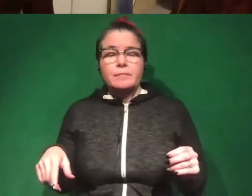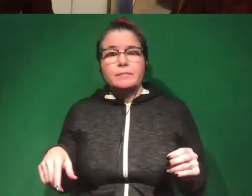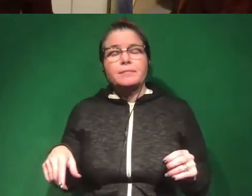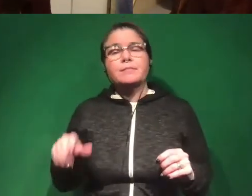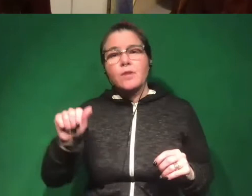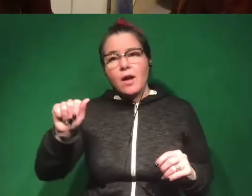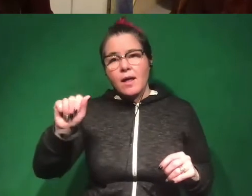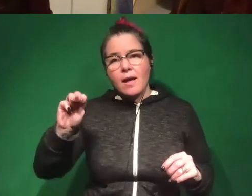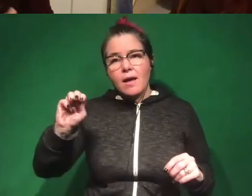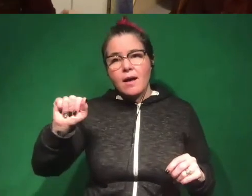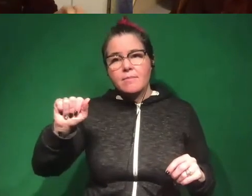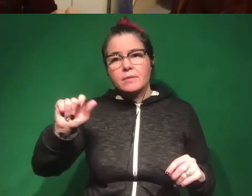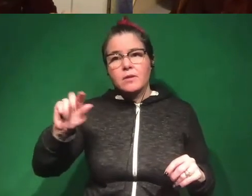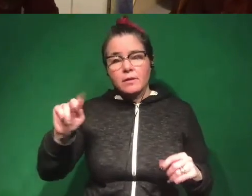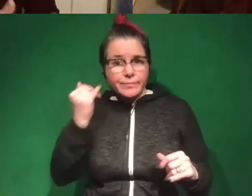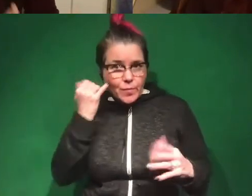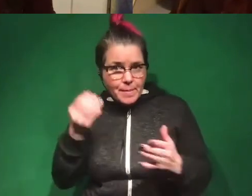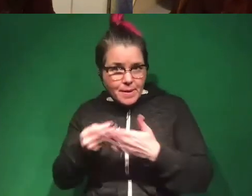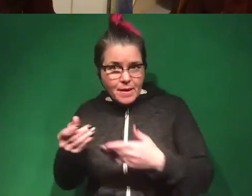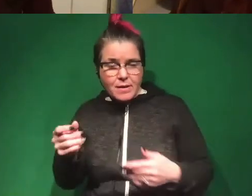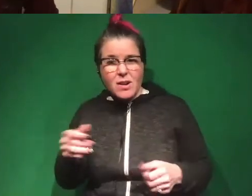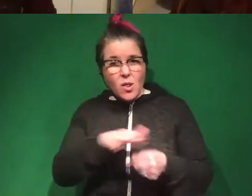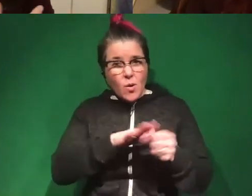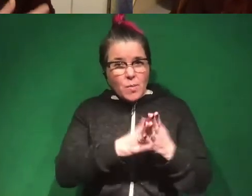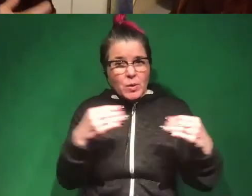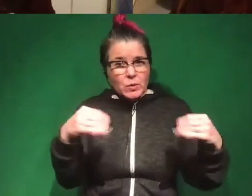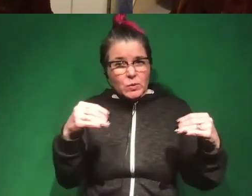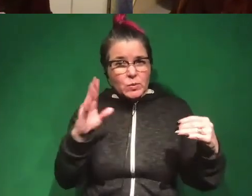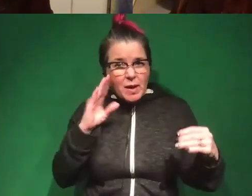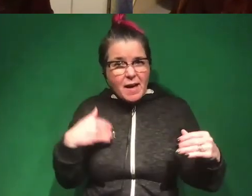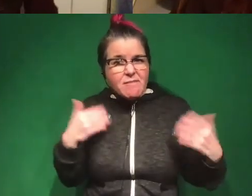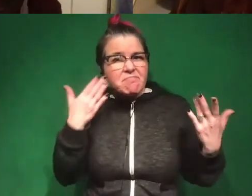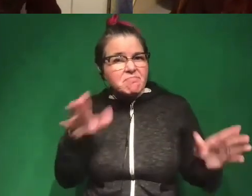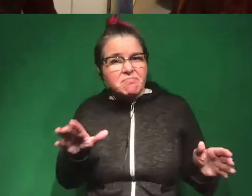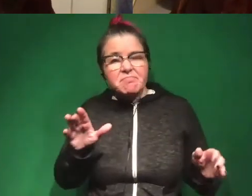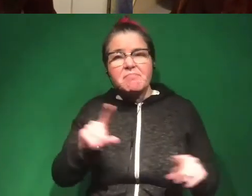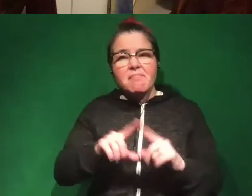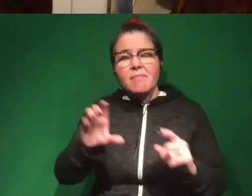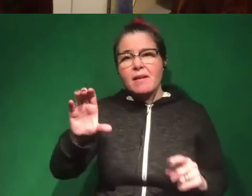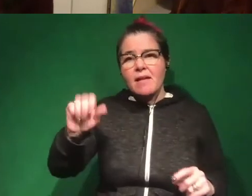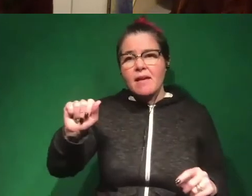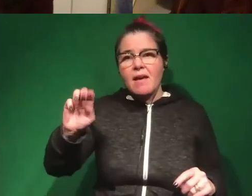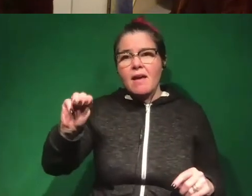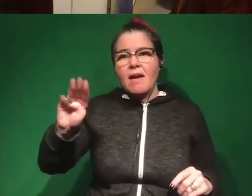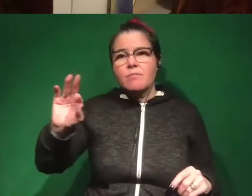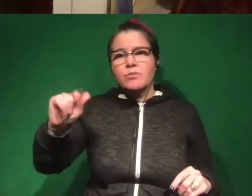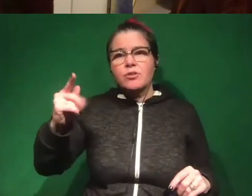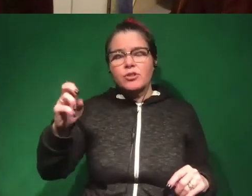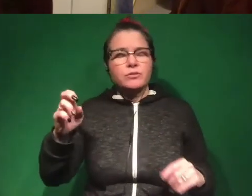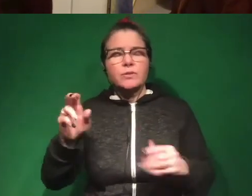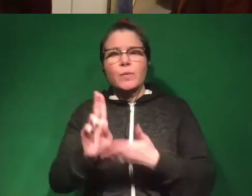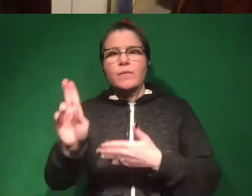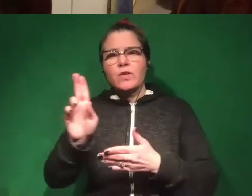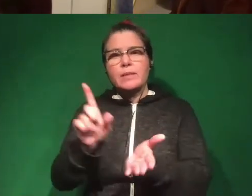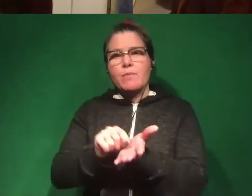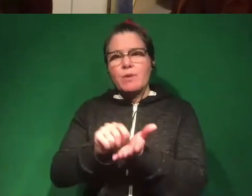Amazon. If you want to buy from Amazon, uh, I don't know if local bookstores will carry it, but they're from Cambridge University Press and you can buy it right from the press too. So